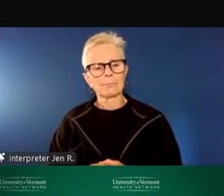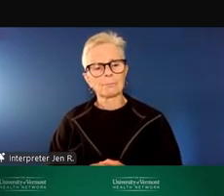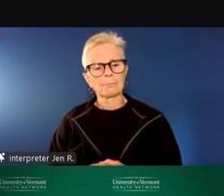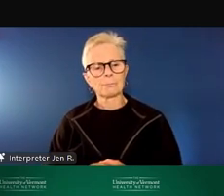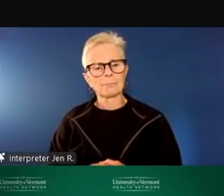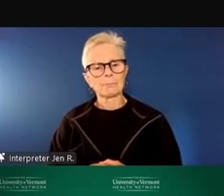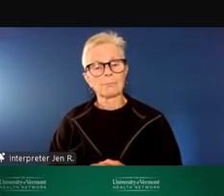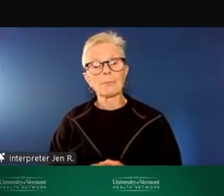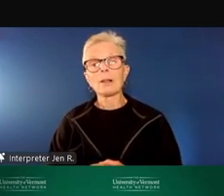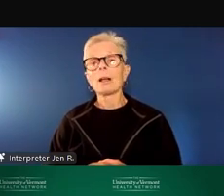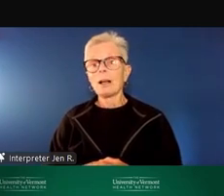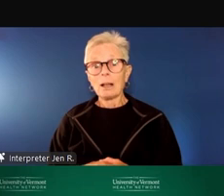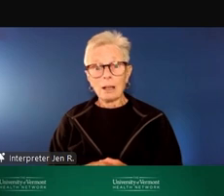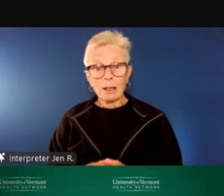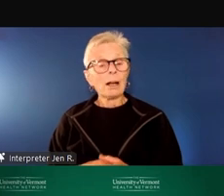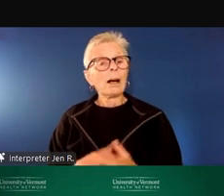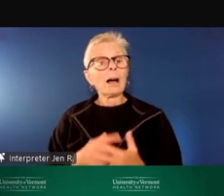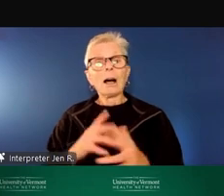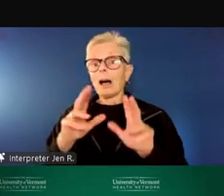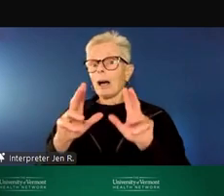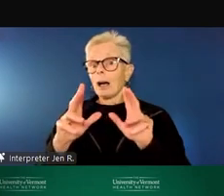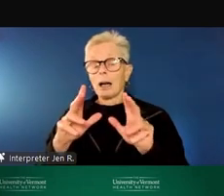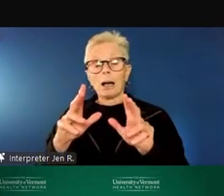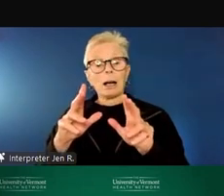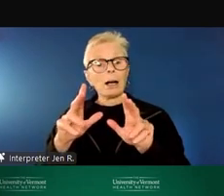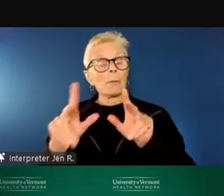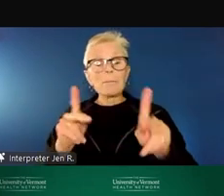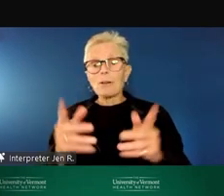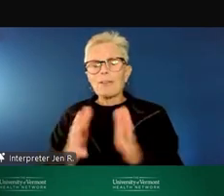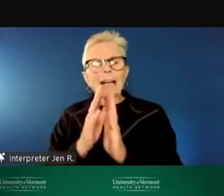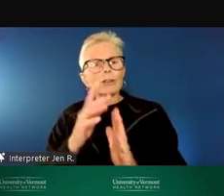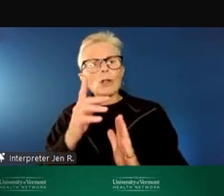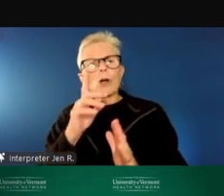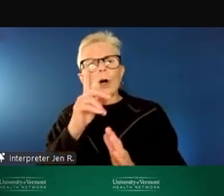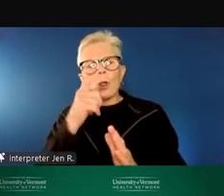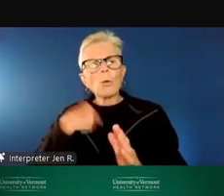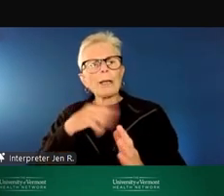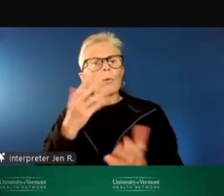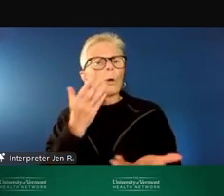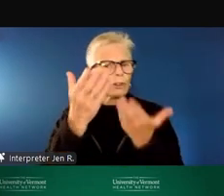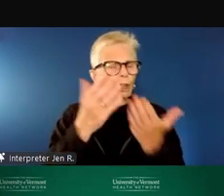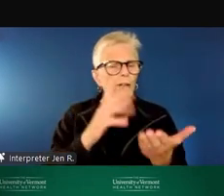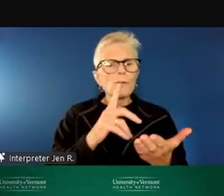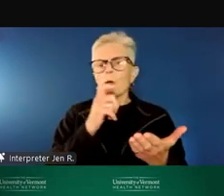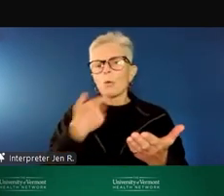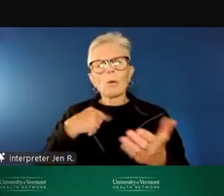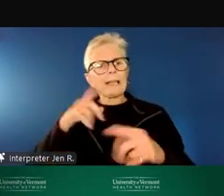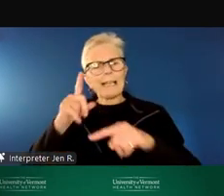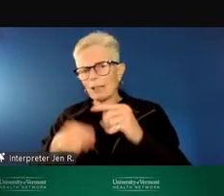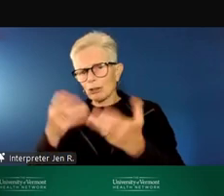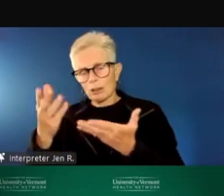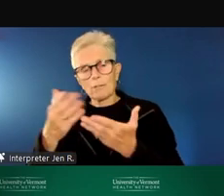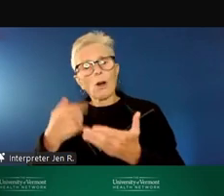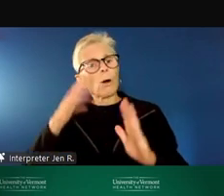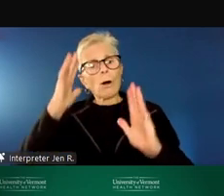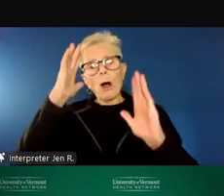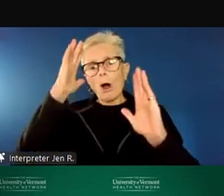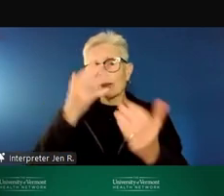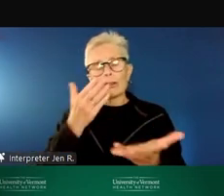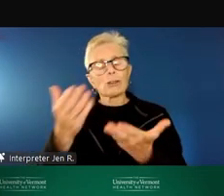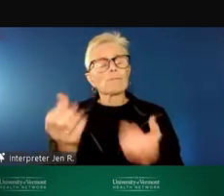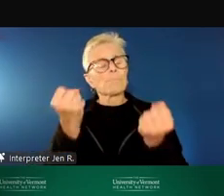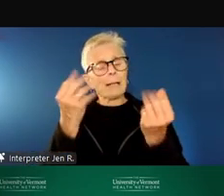There's a lot of curiosity about who this program can serve and who it can't serve, and we're really hoping to serve as many people as possible